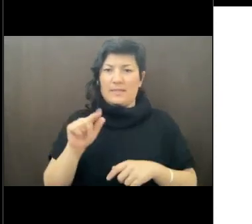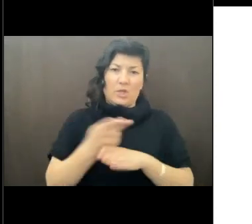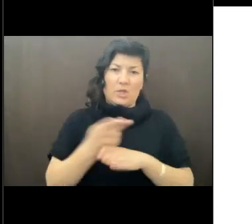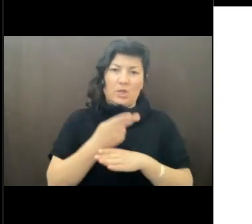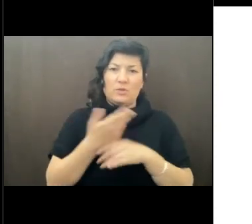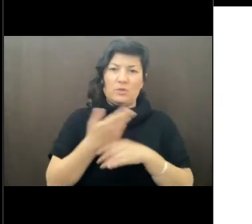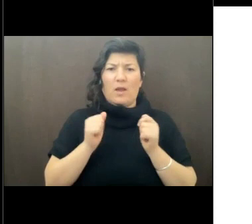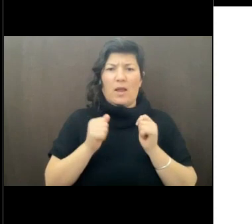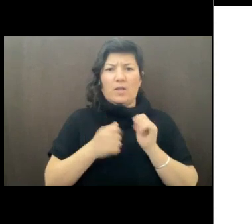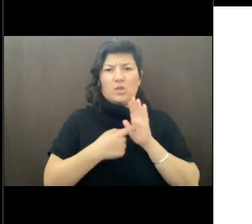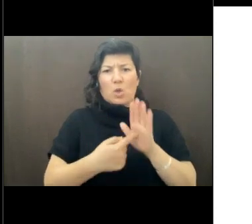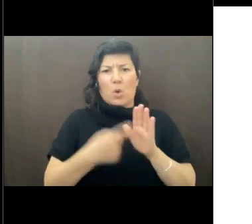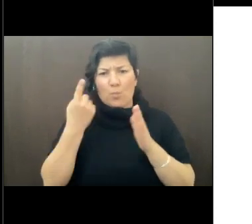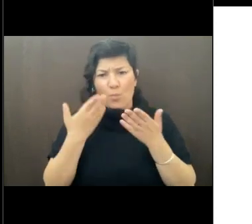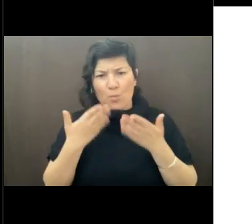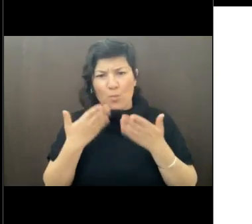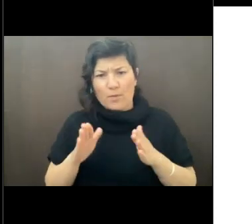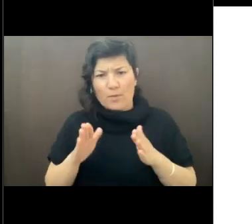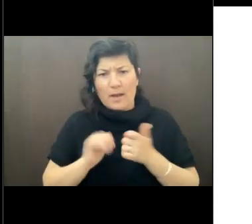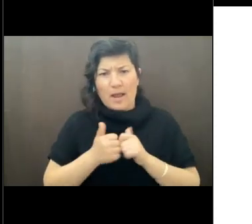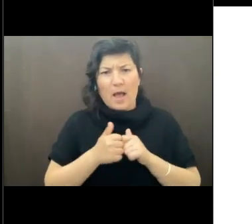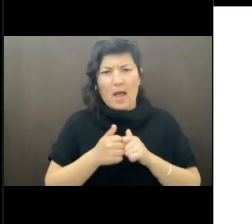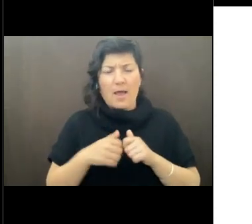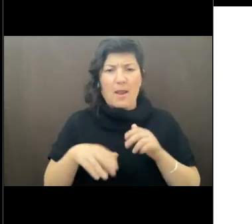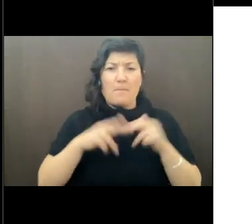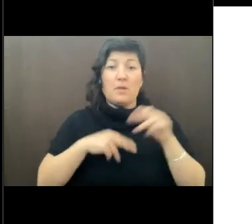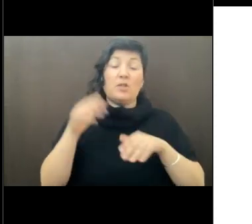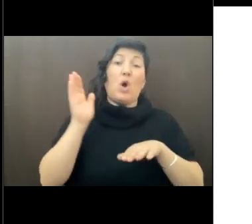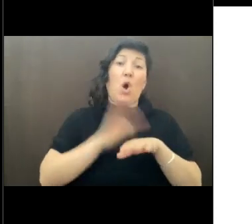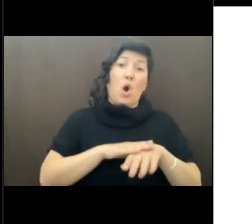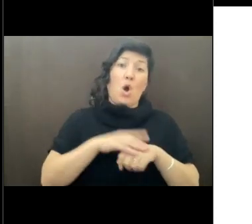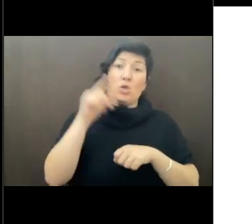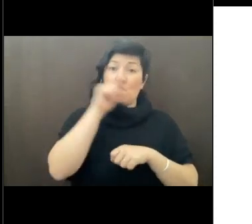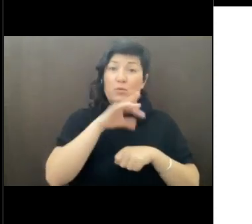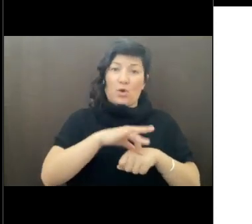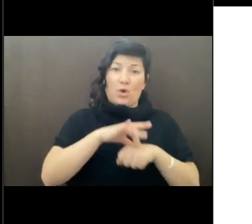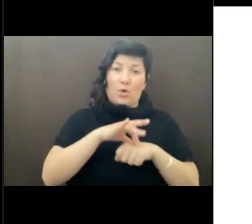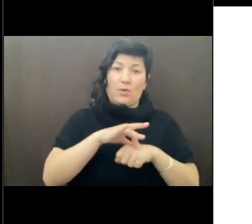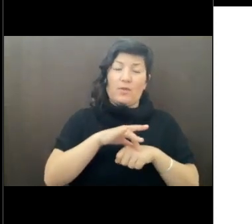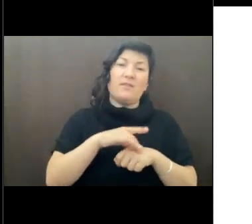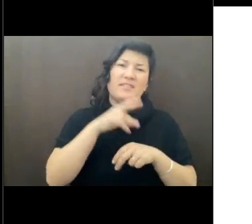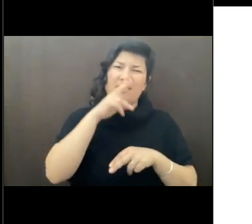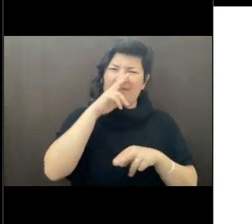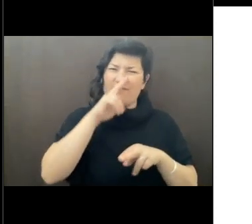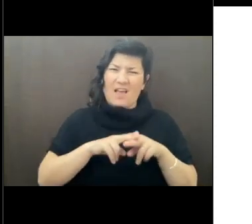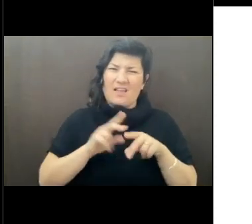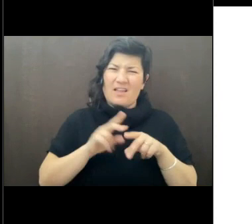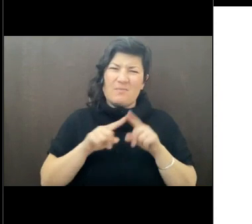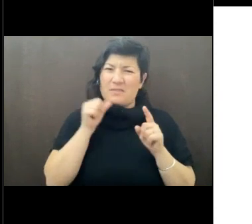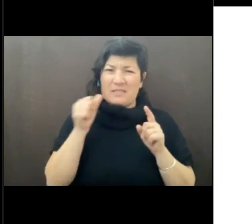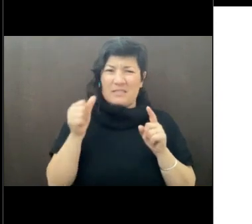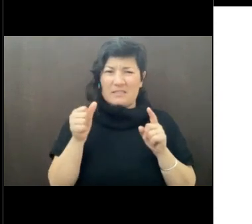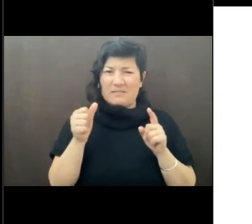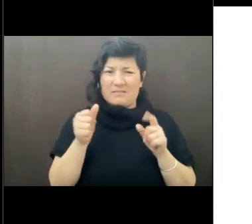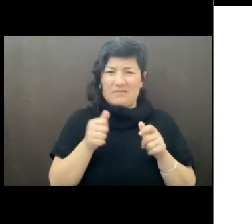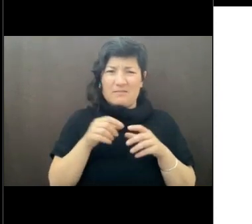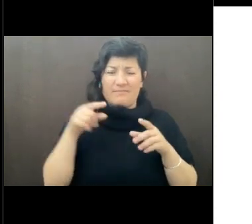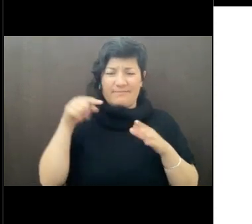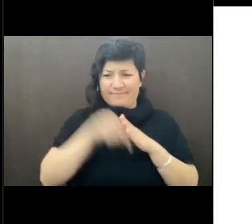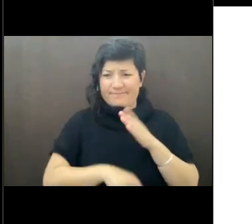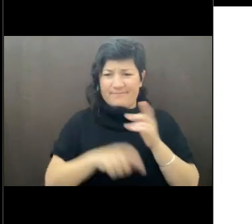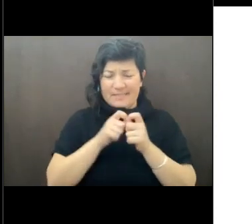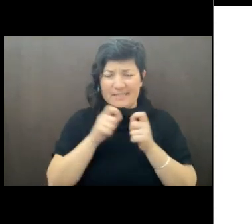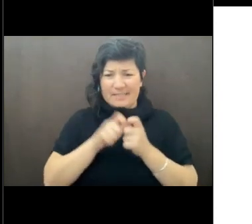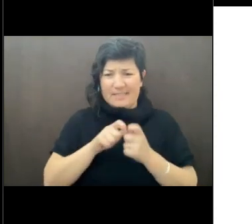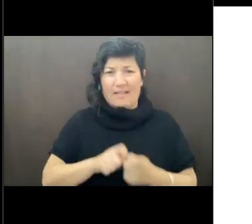one way of doing it, it happened to be built on top of Google Earth. It was fun to do, but we didn't get very far. So next slide.